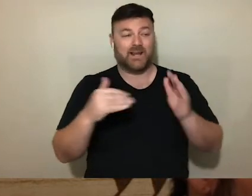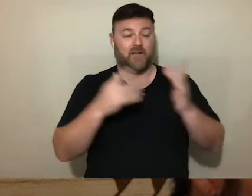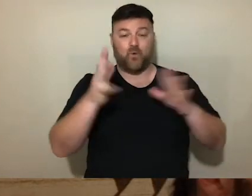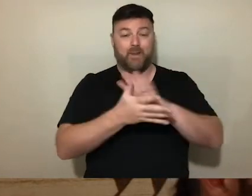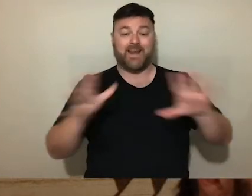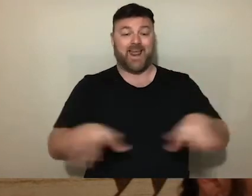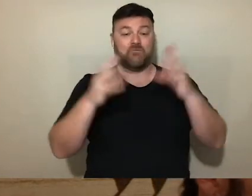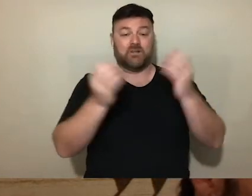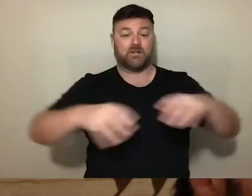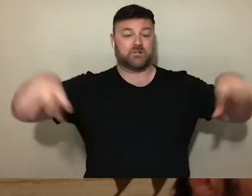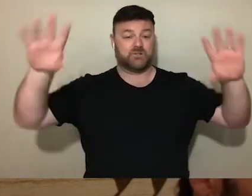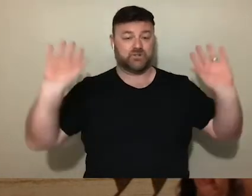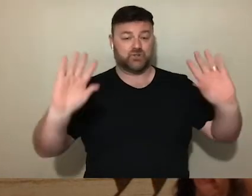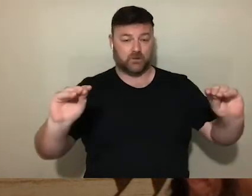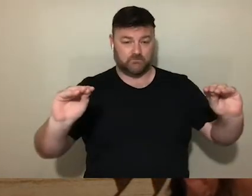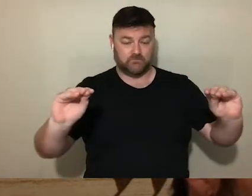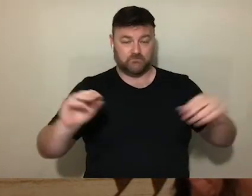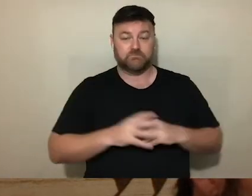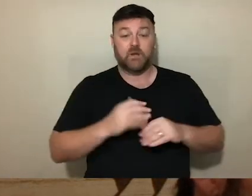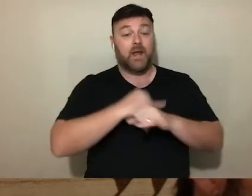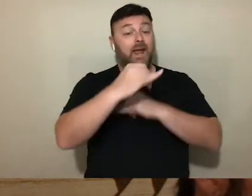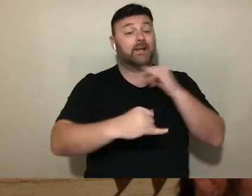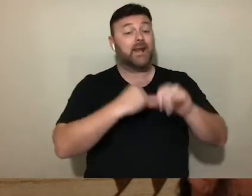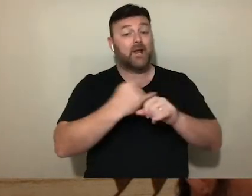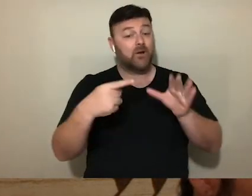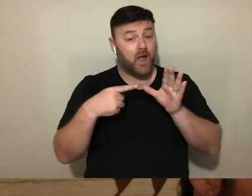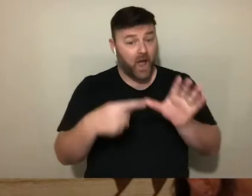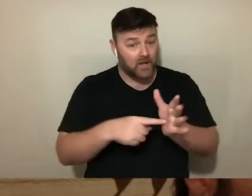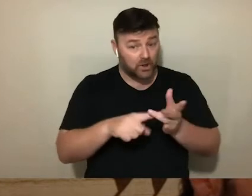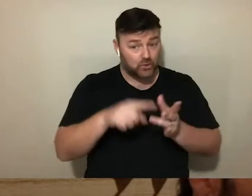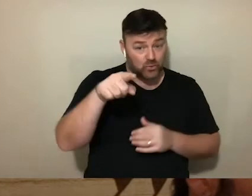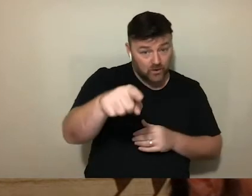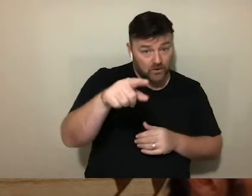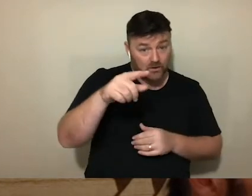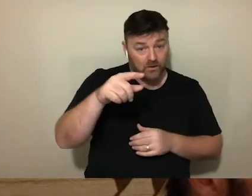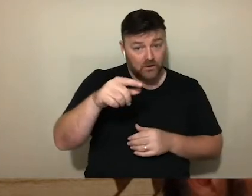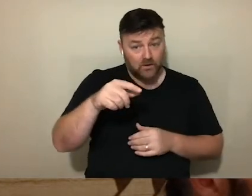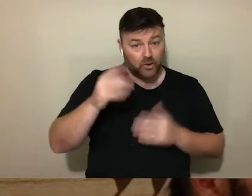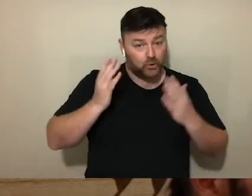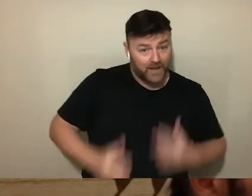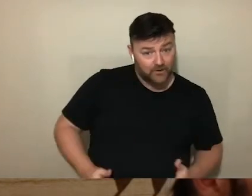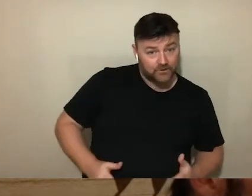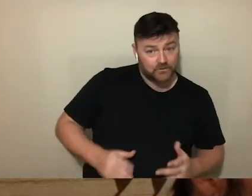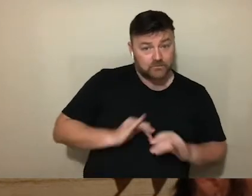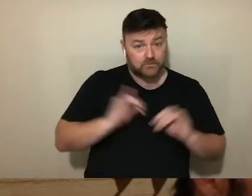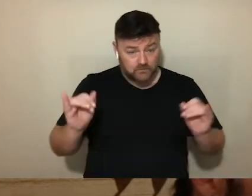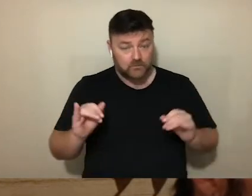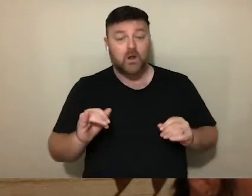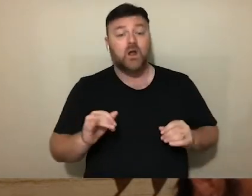Meanwhile, most international reaction to the humanitarian emergency that flourished from Moria's disintegration